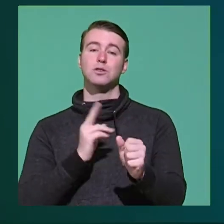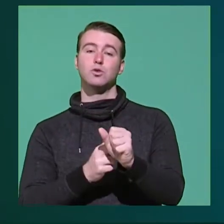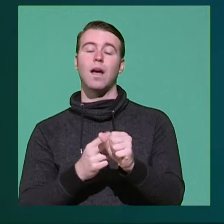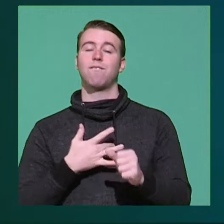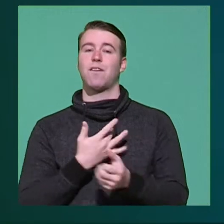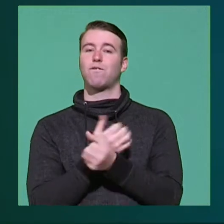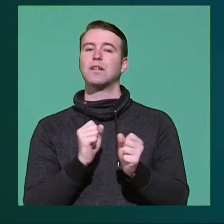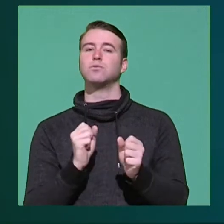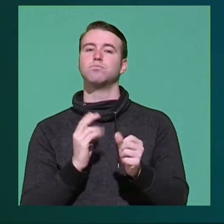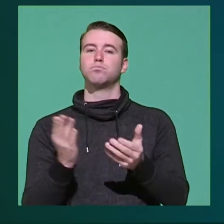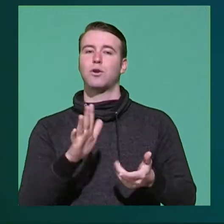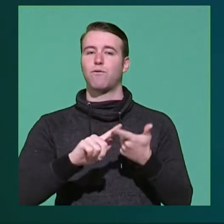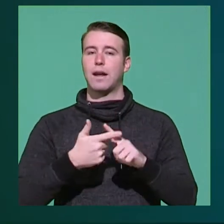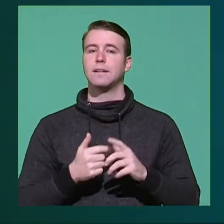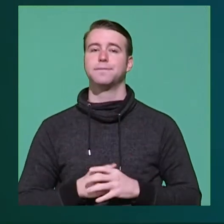free to bring a friend.